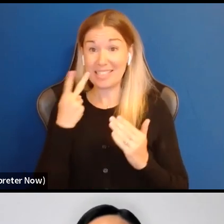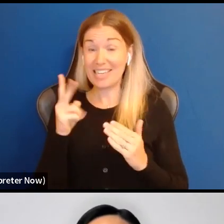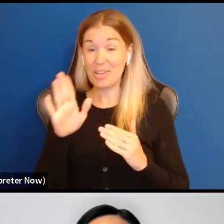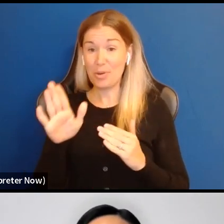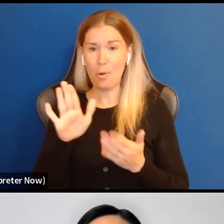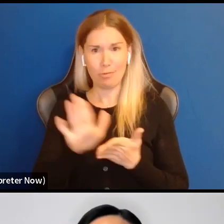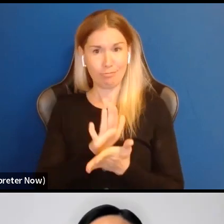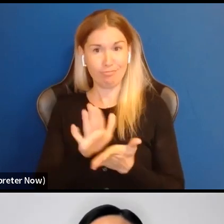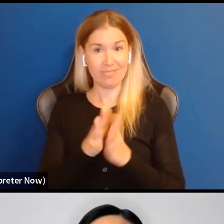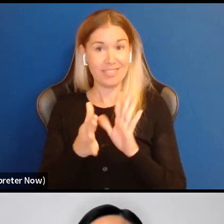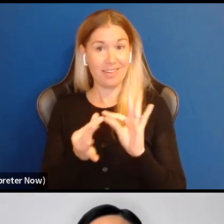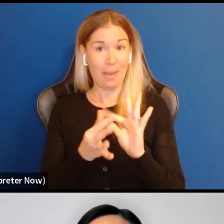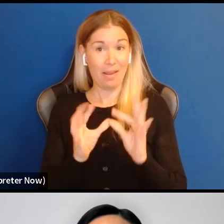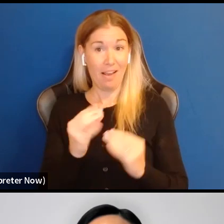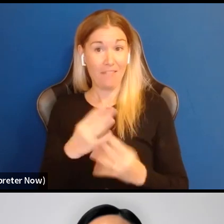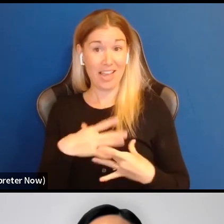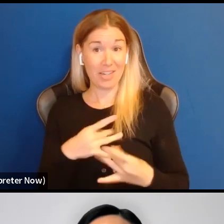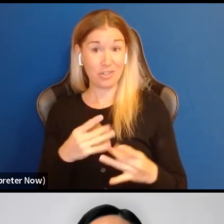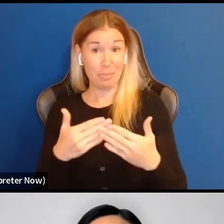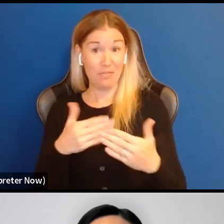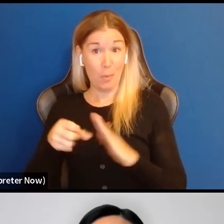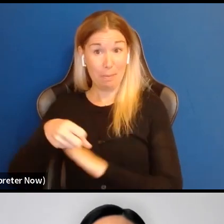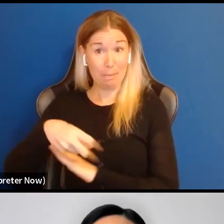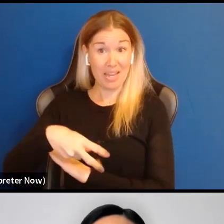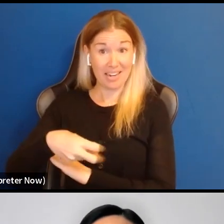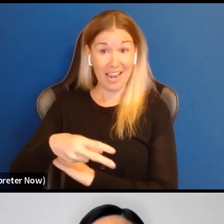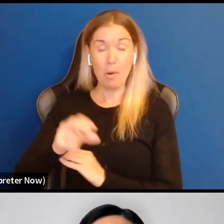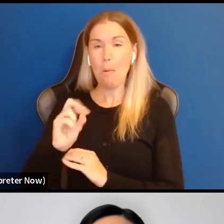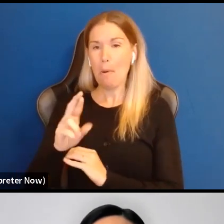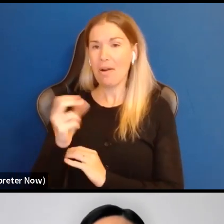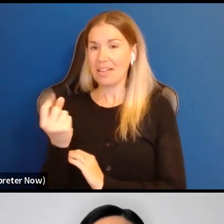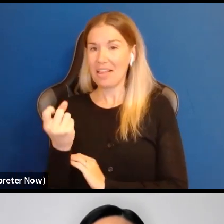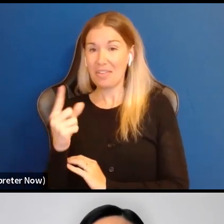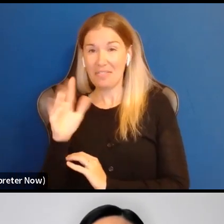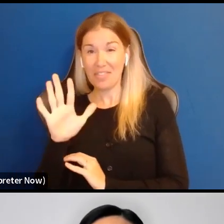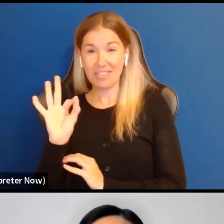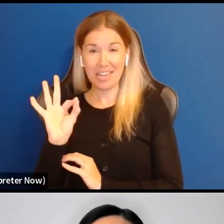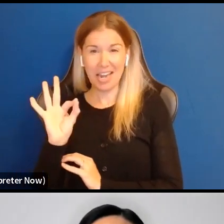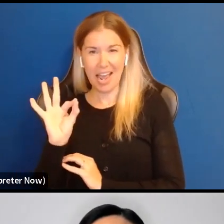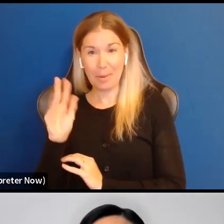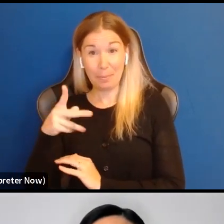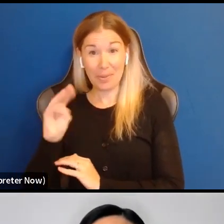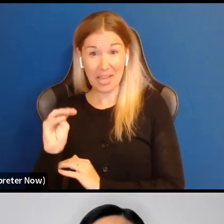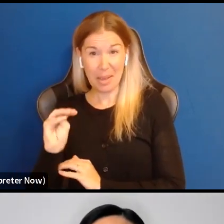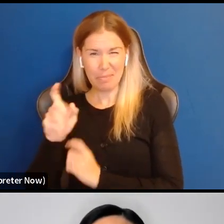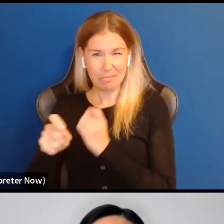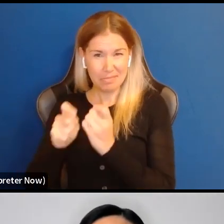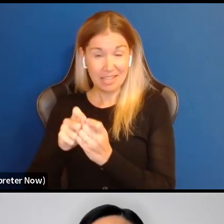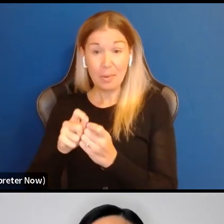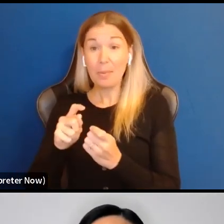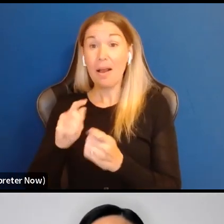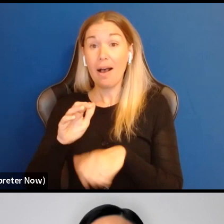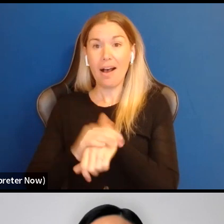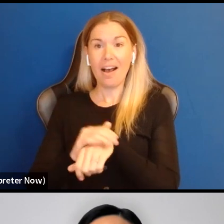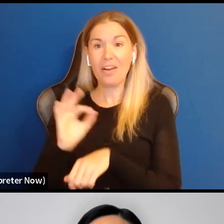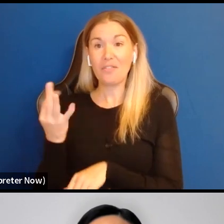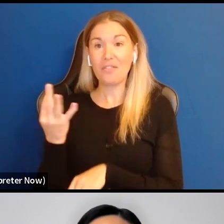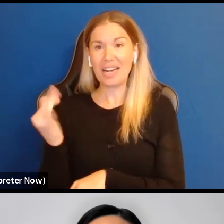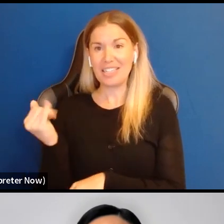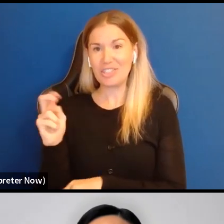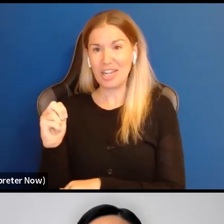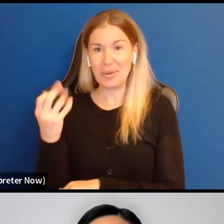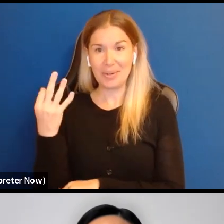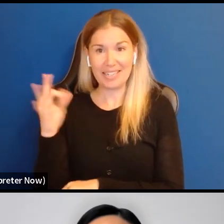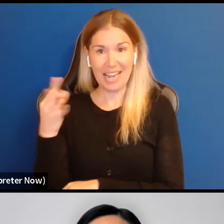interest before midnight or 11 59 PM to be exact on, uh, Friday, January 19th.